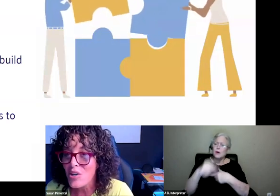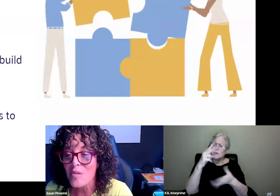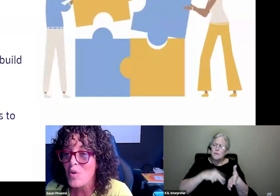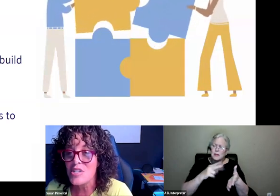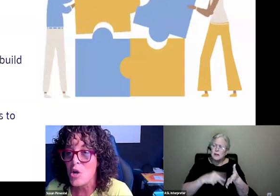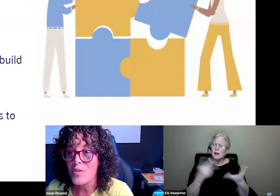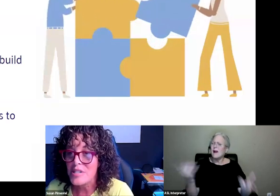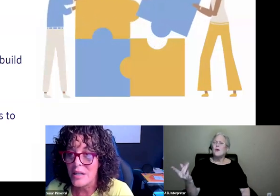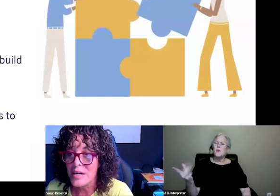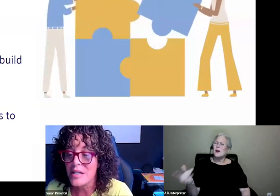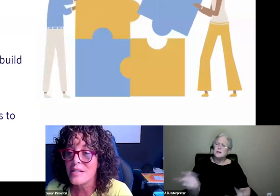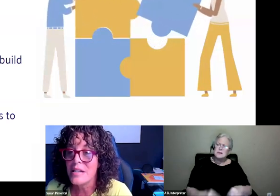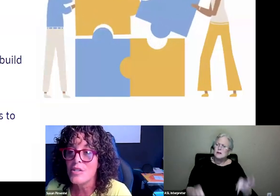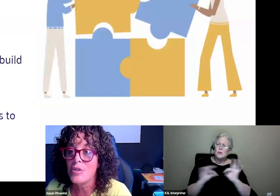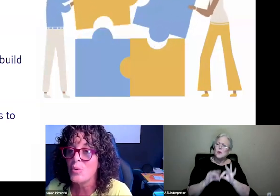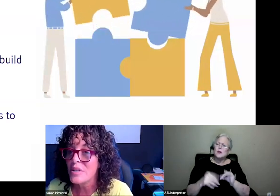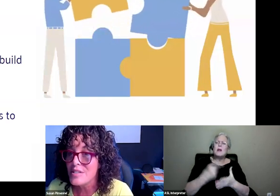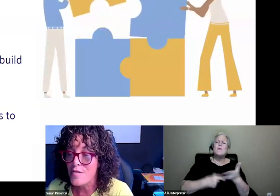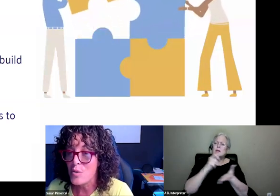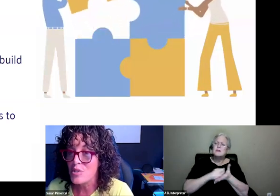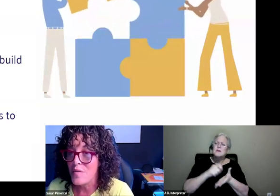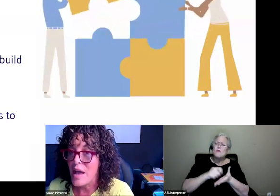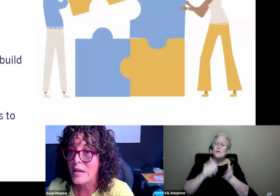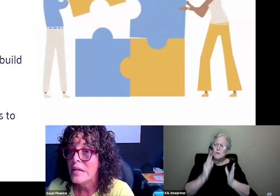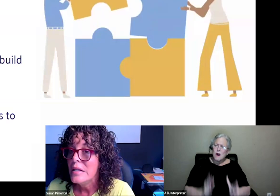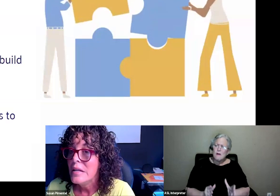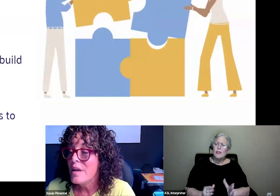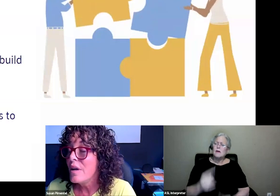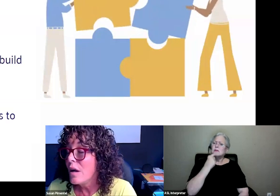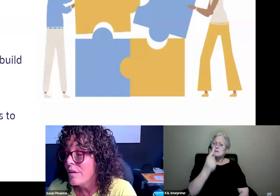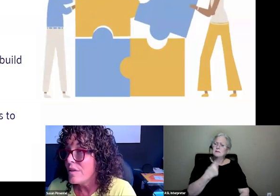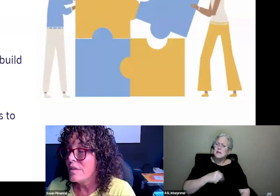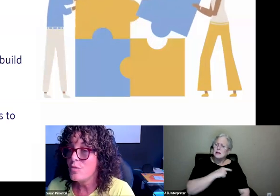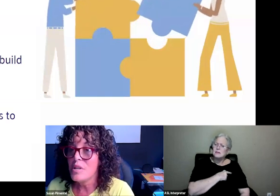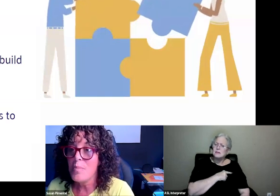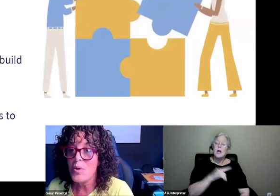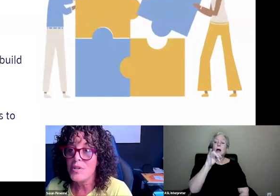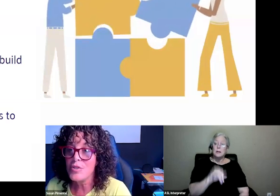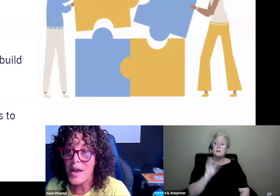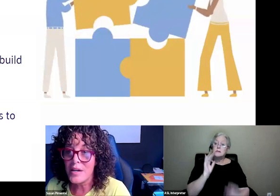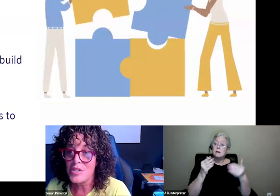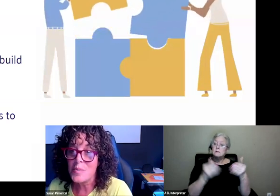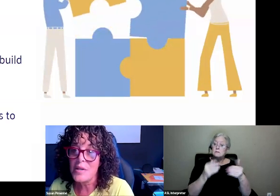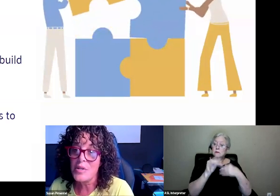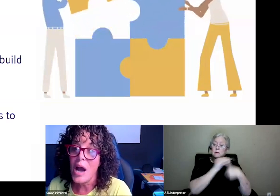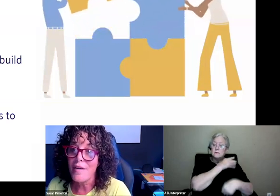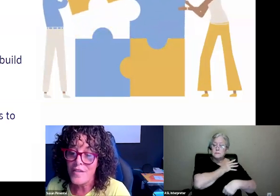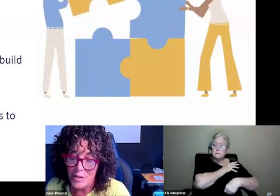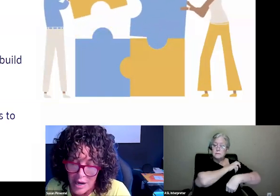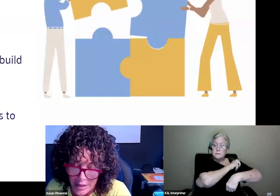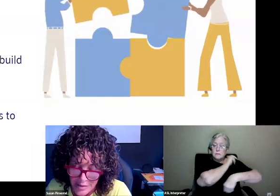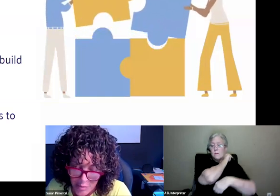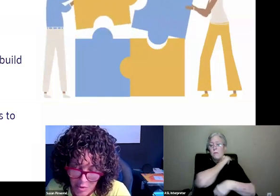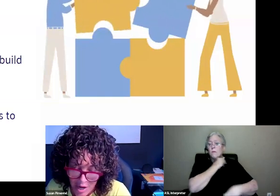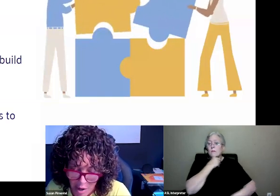matter? And what is the author telling us? And so to really stay focused on that. And then the other thing that's really important is strategies. Because I